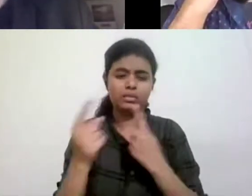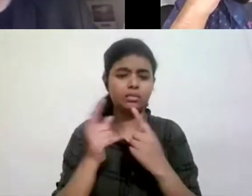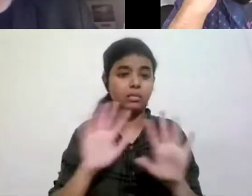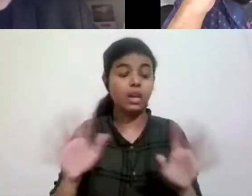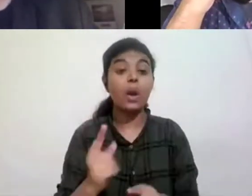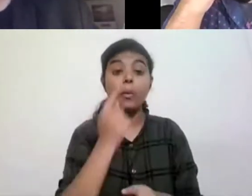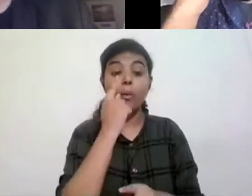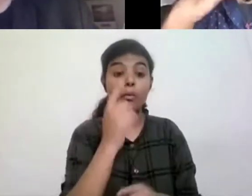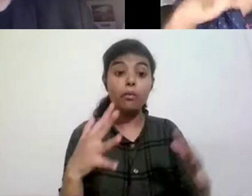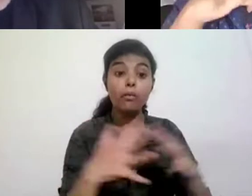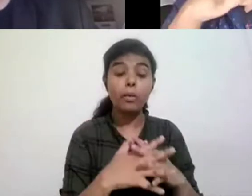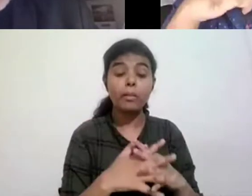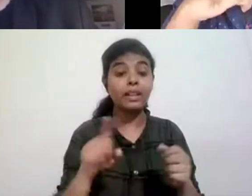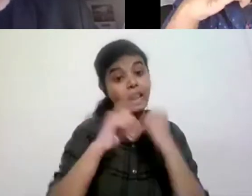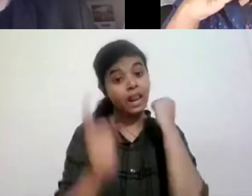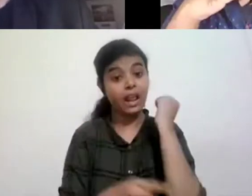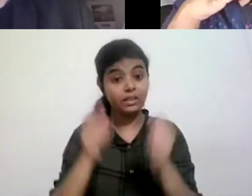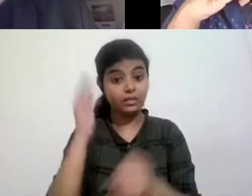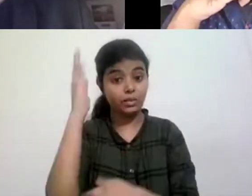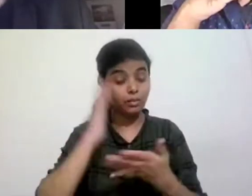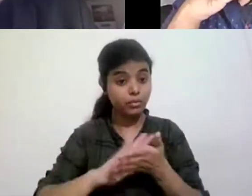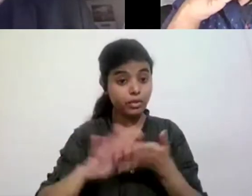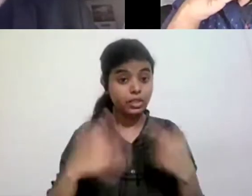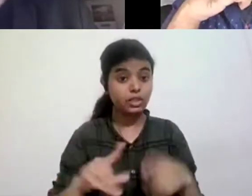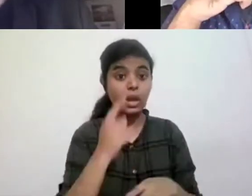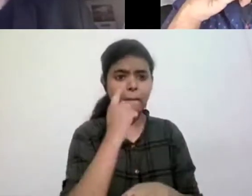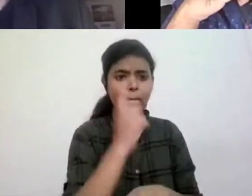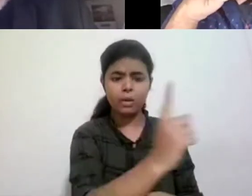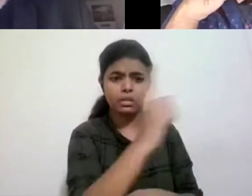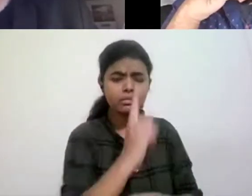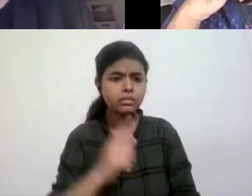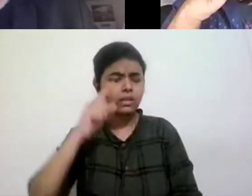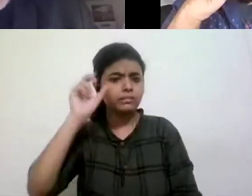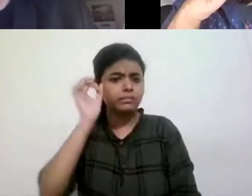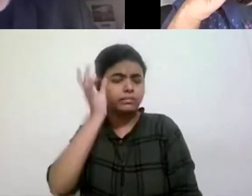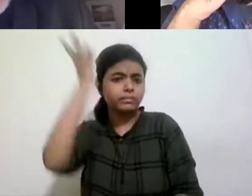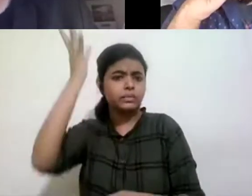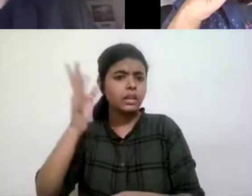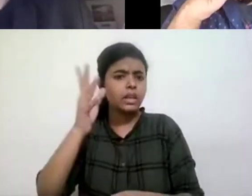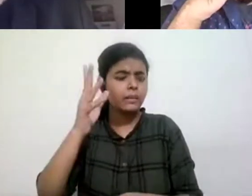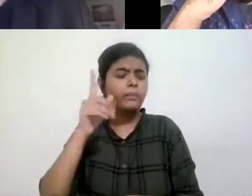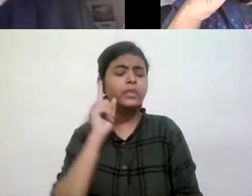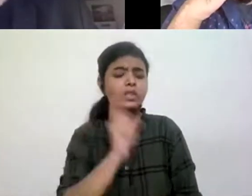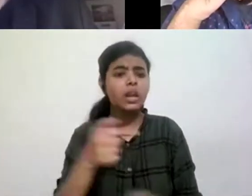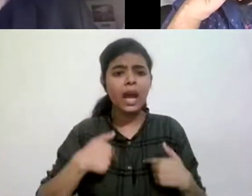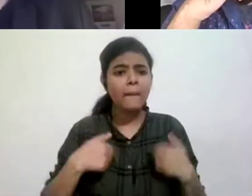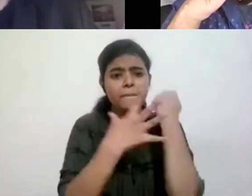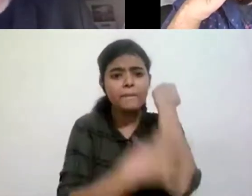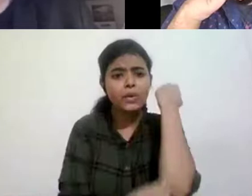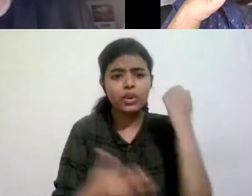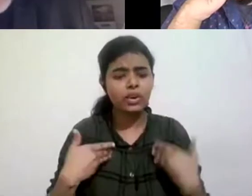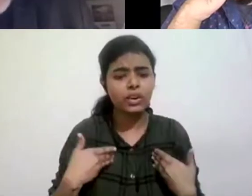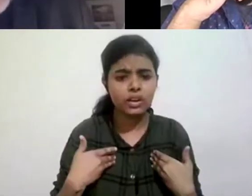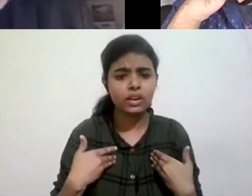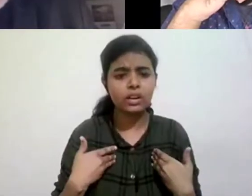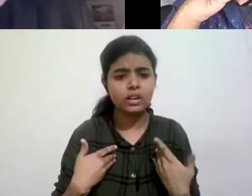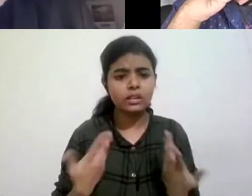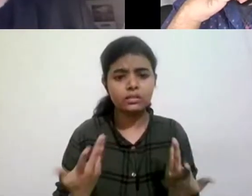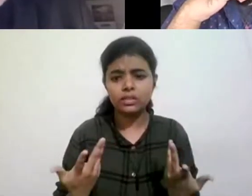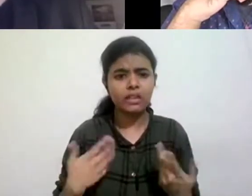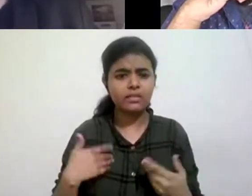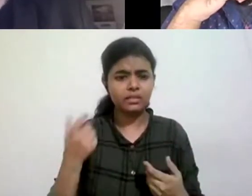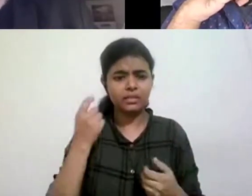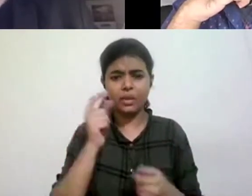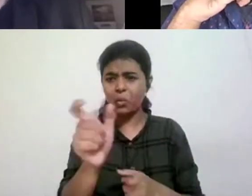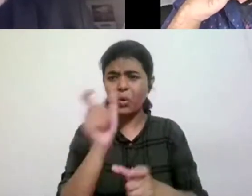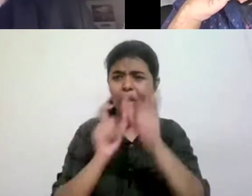got up at the end and was really angry at me and said, look, I'm poor. And I didn't, I didn't understand a